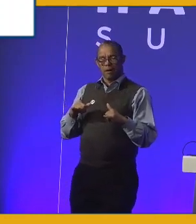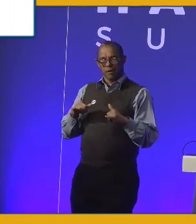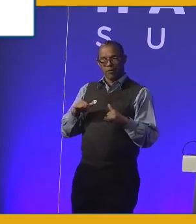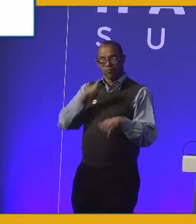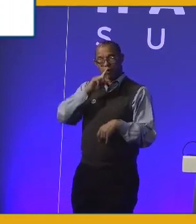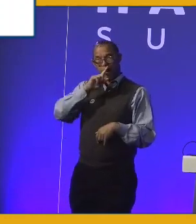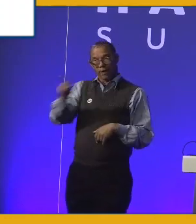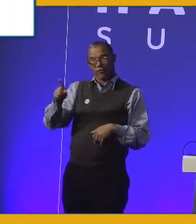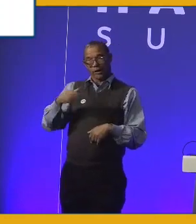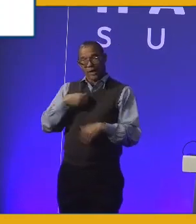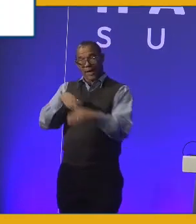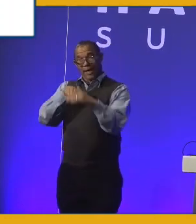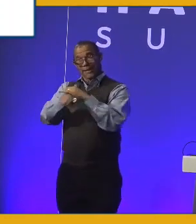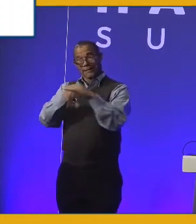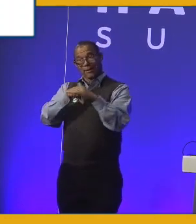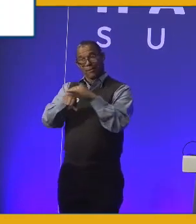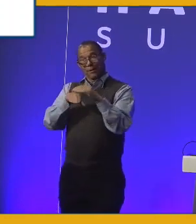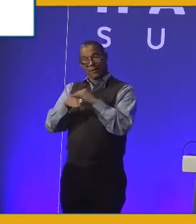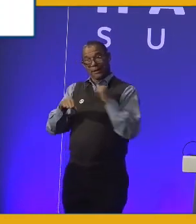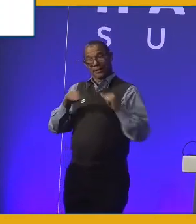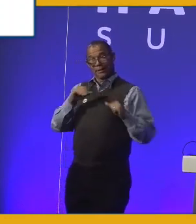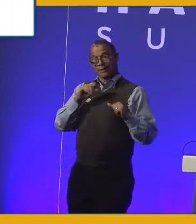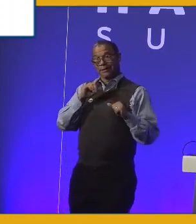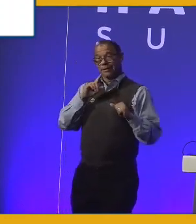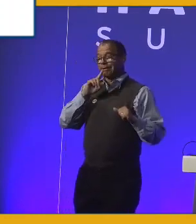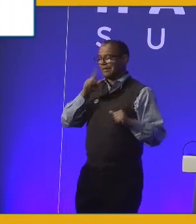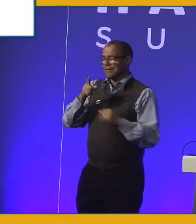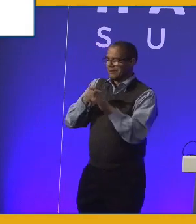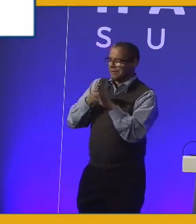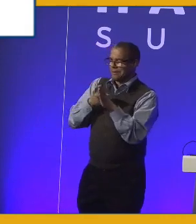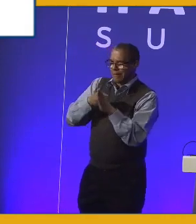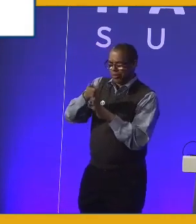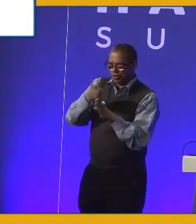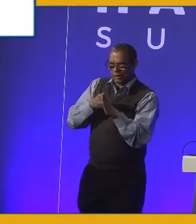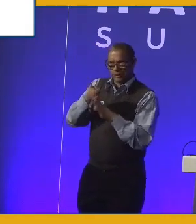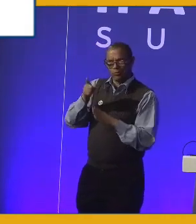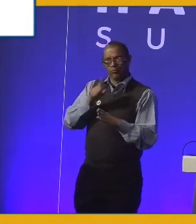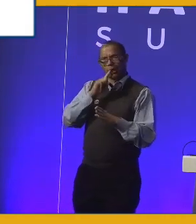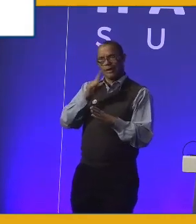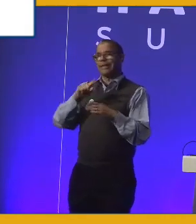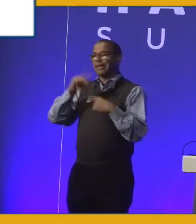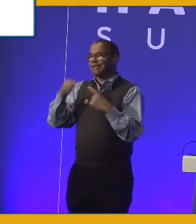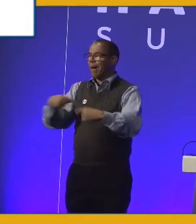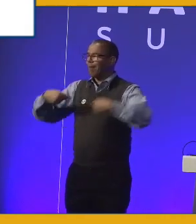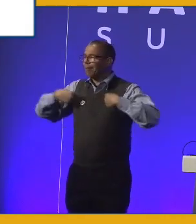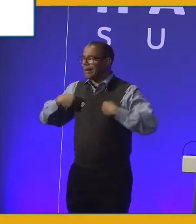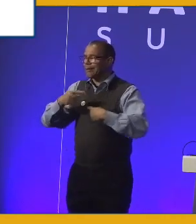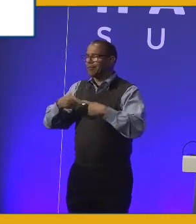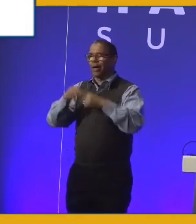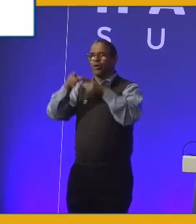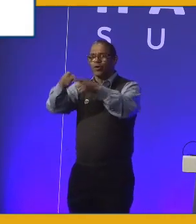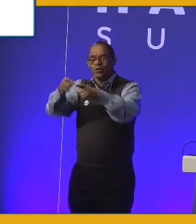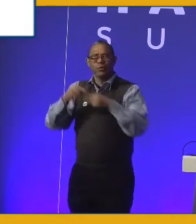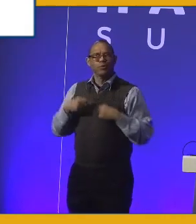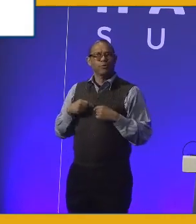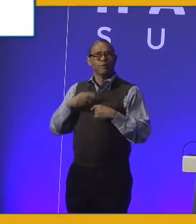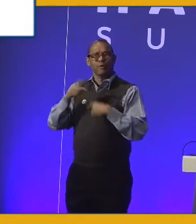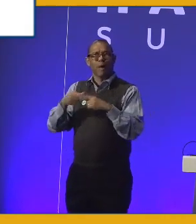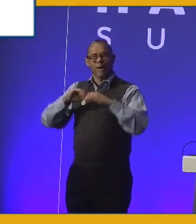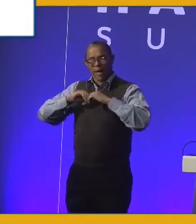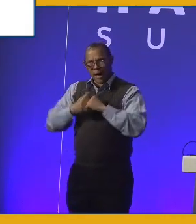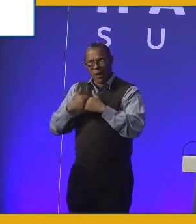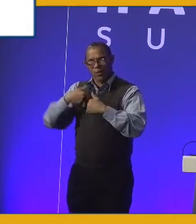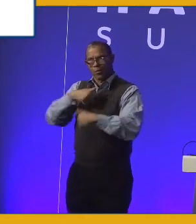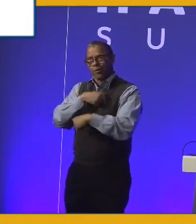actually accessibility isn't a specialism, it? It's about me. It's about you. It's about how we help our customers,